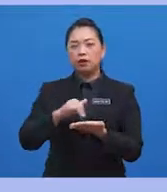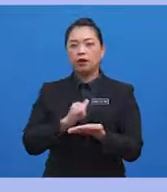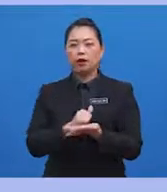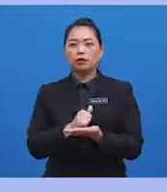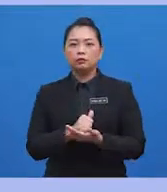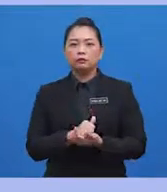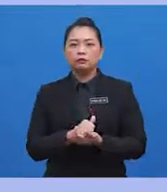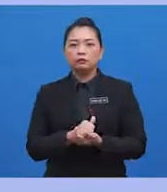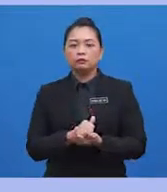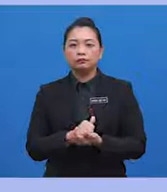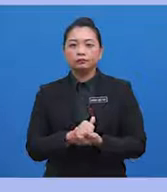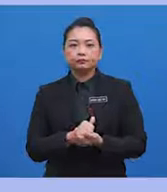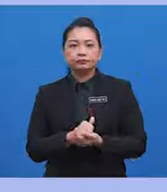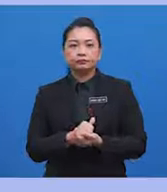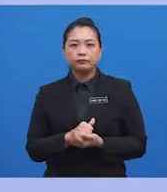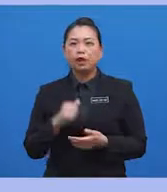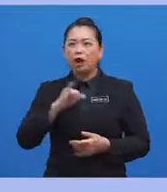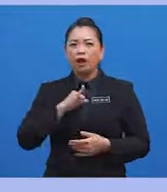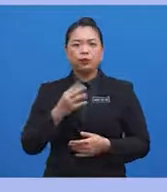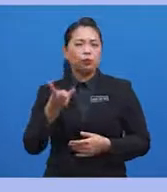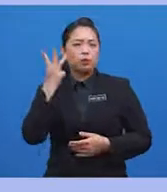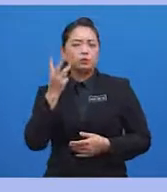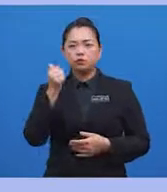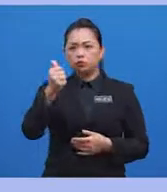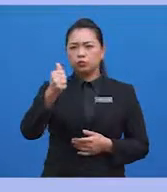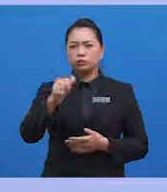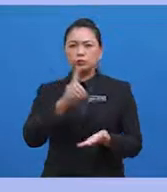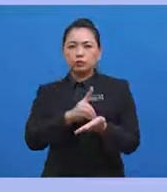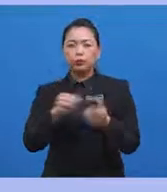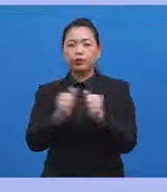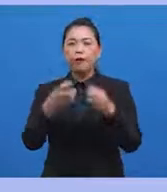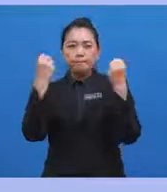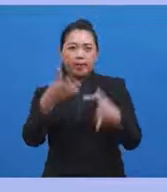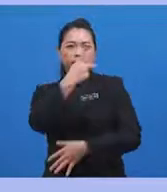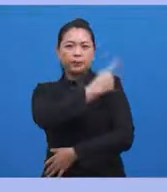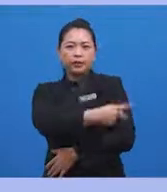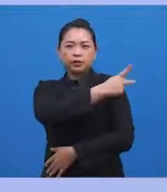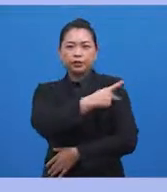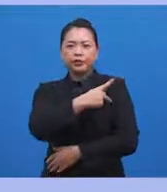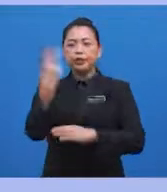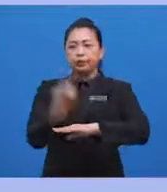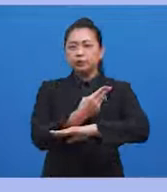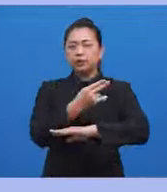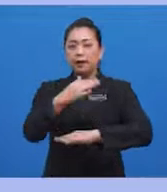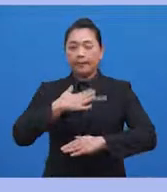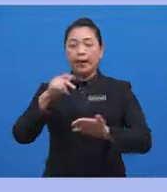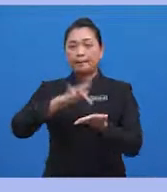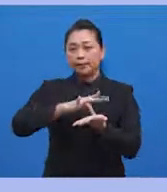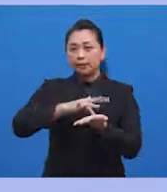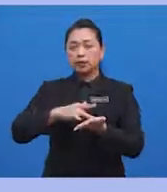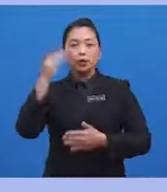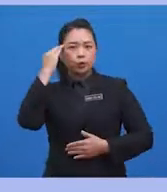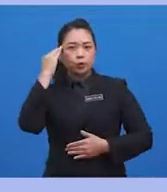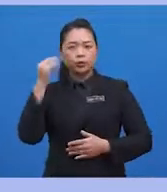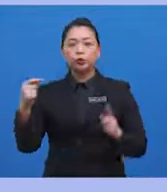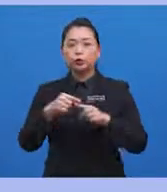covert deals in dark alleys. I was a good doctor with many patients using my medical knowledge to make the